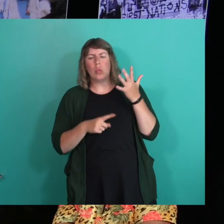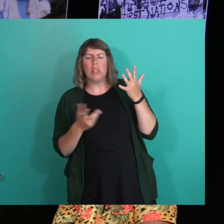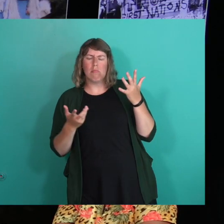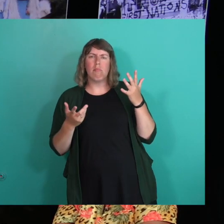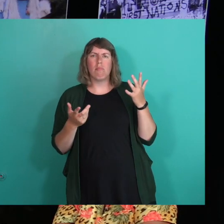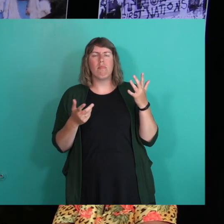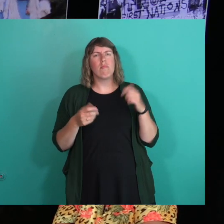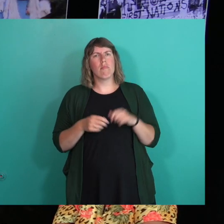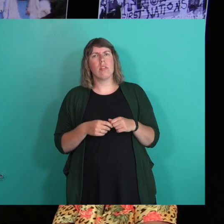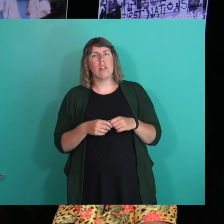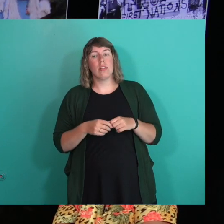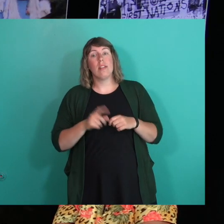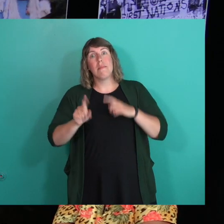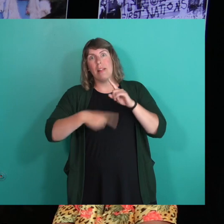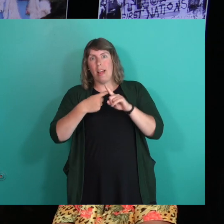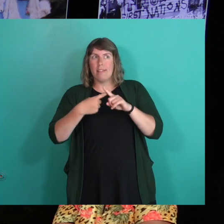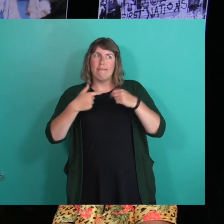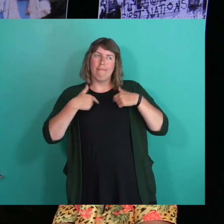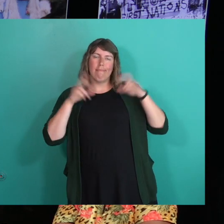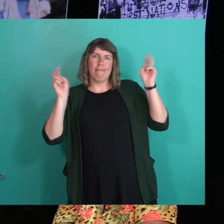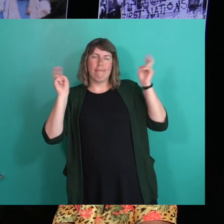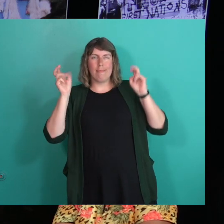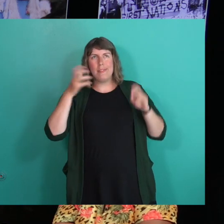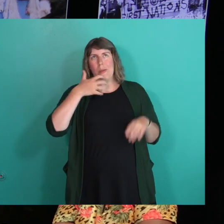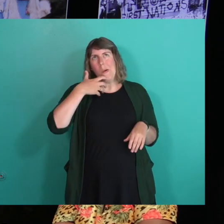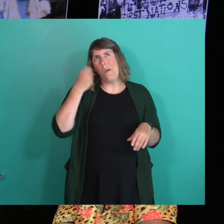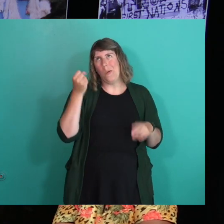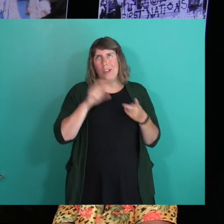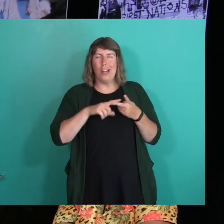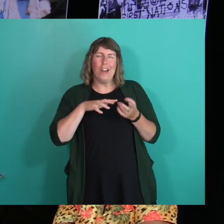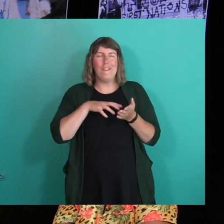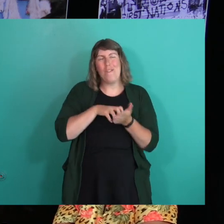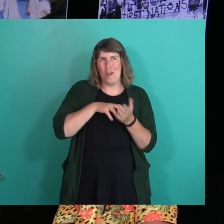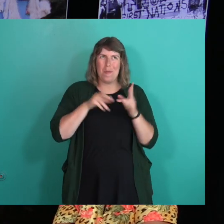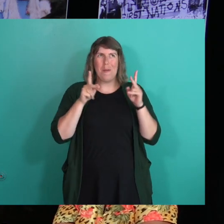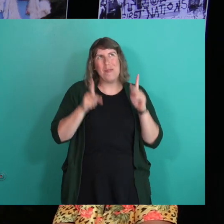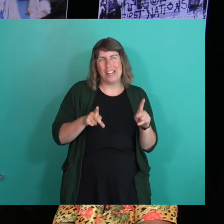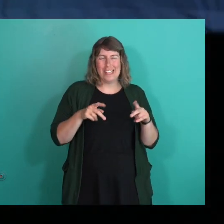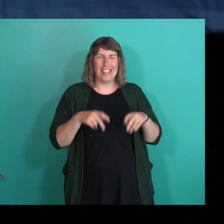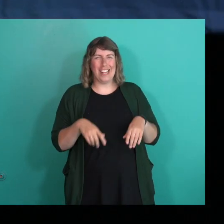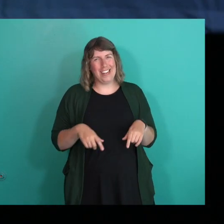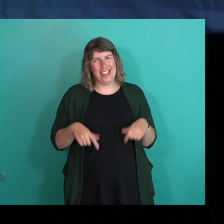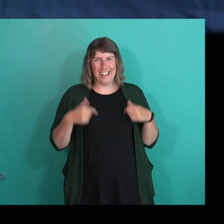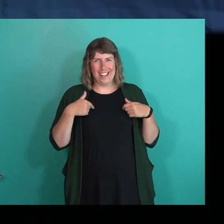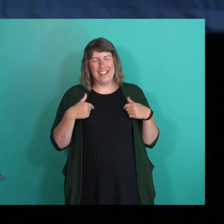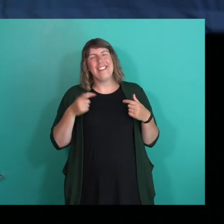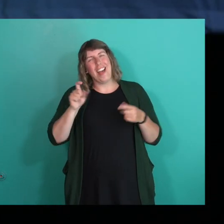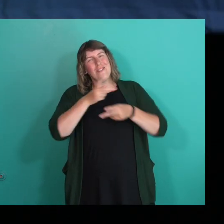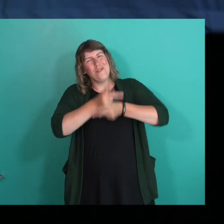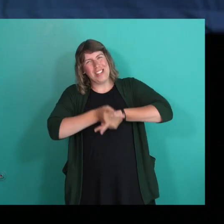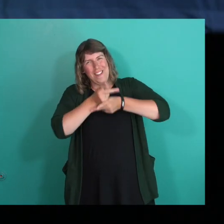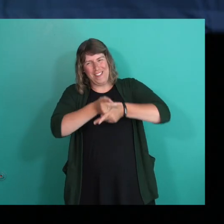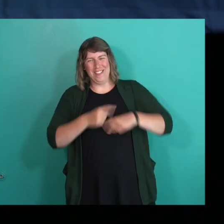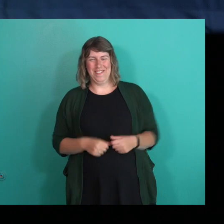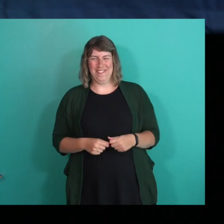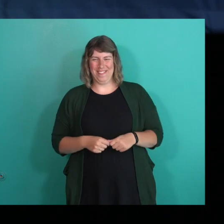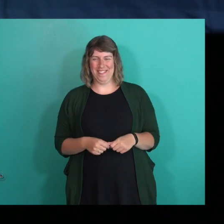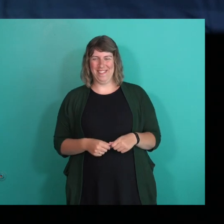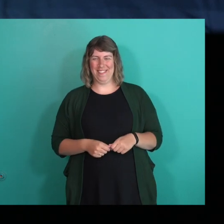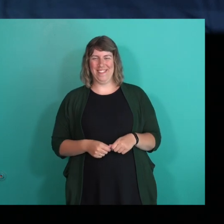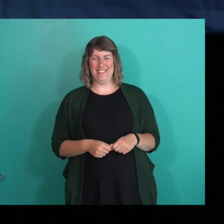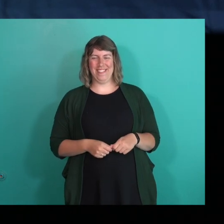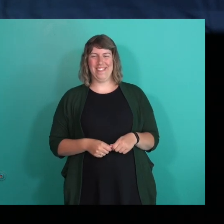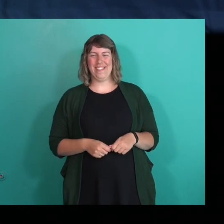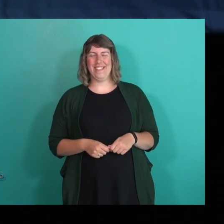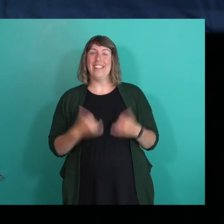been dubbed one of those more older vulnerable people. I belong to that category, the older vulnerable person